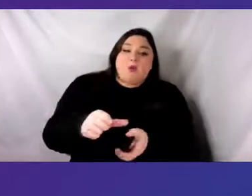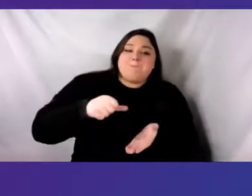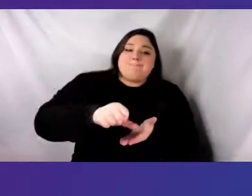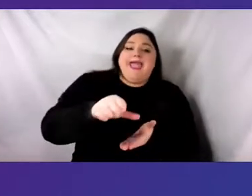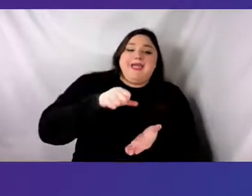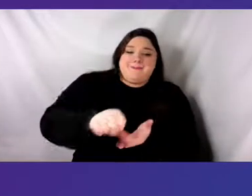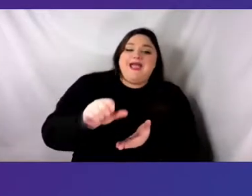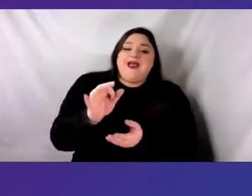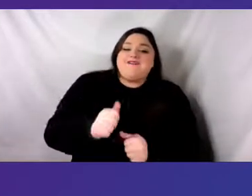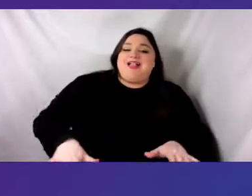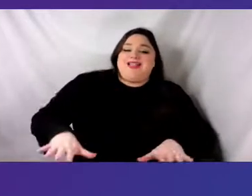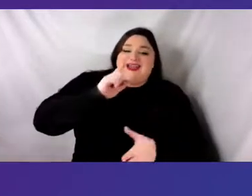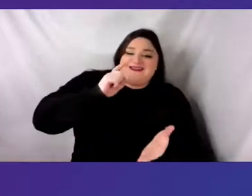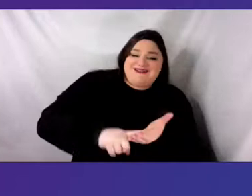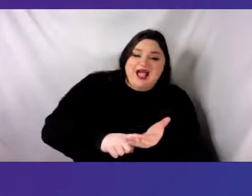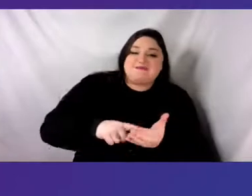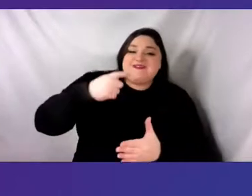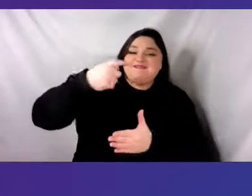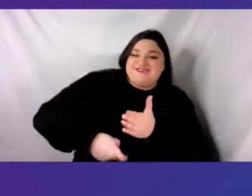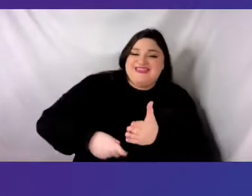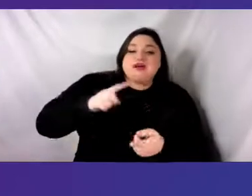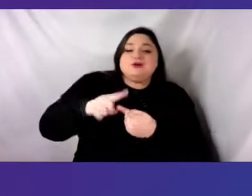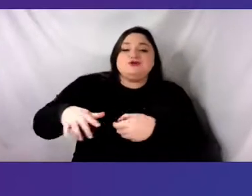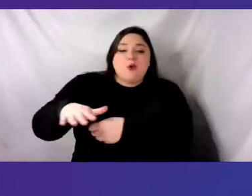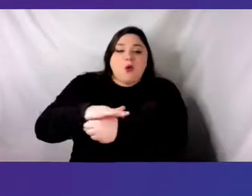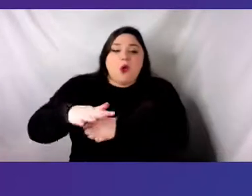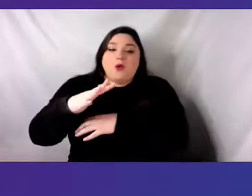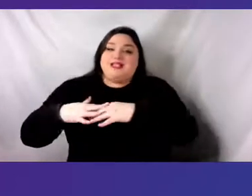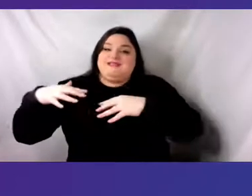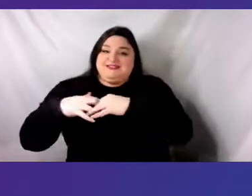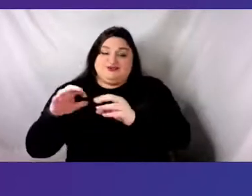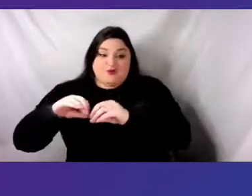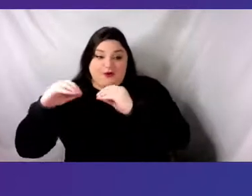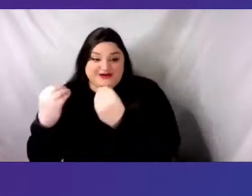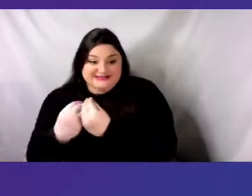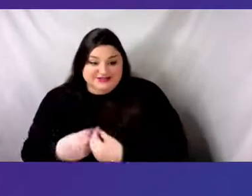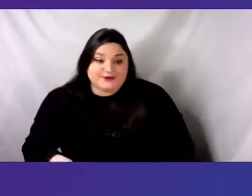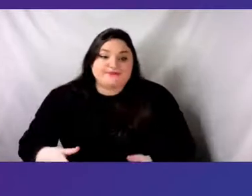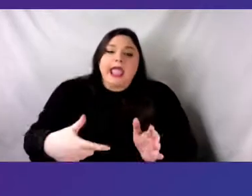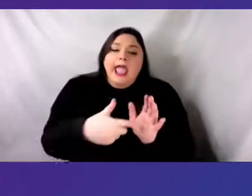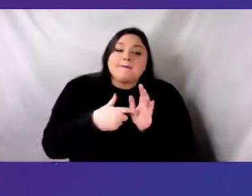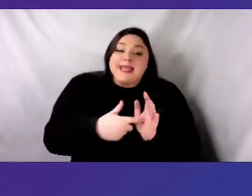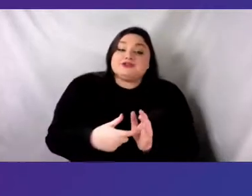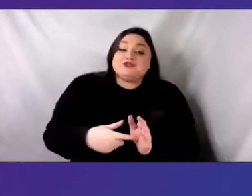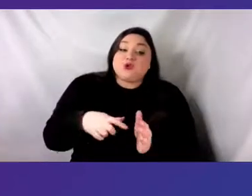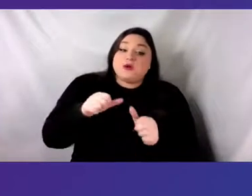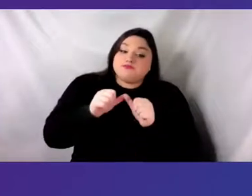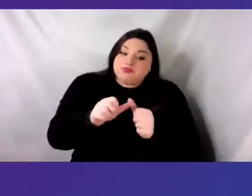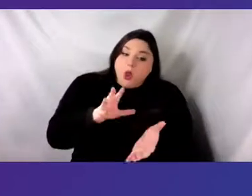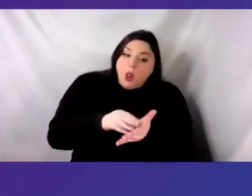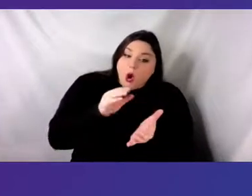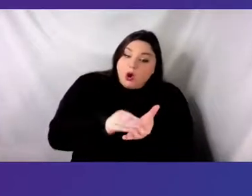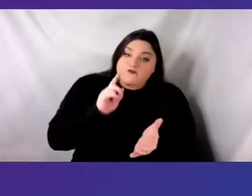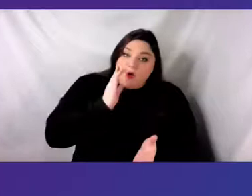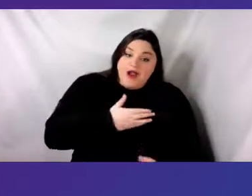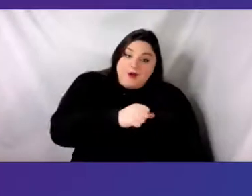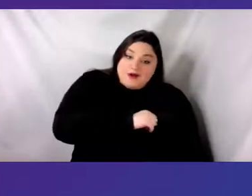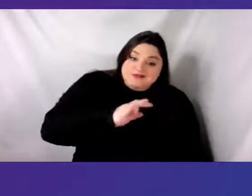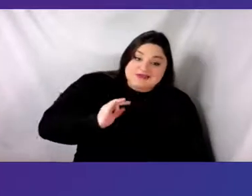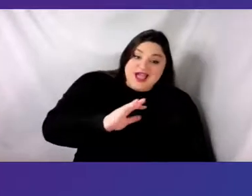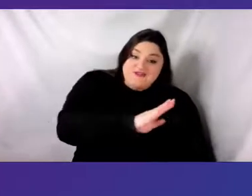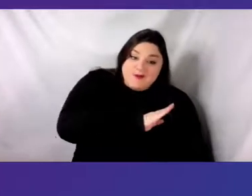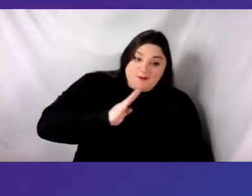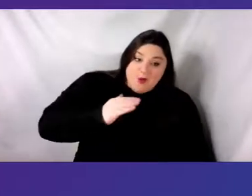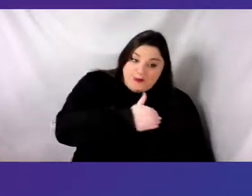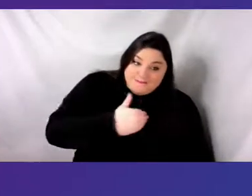organizations, mandatory and ongoing learning for our staff and board members, creation and